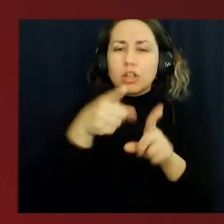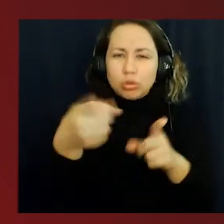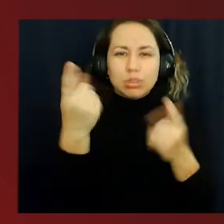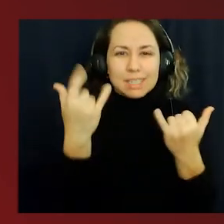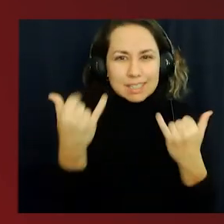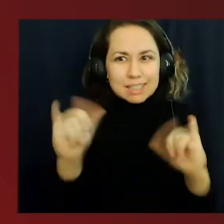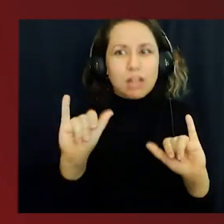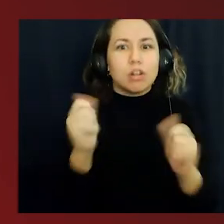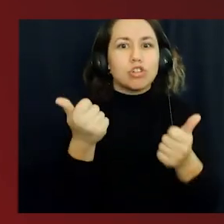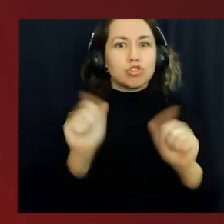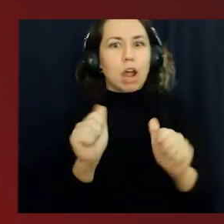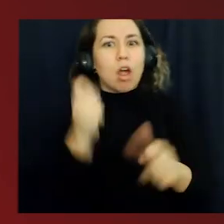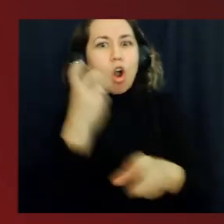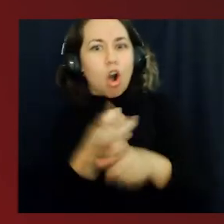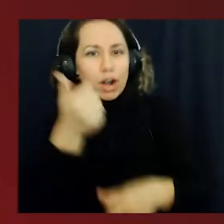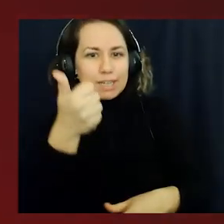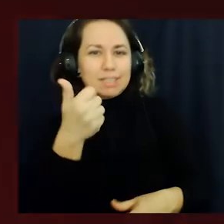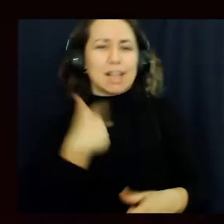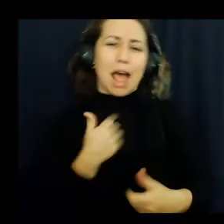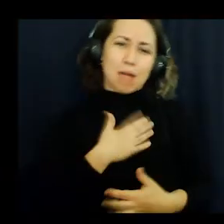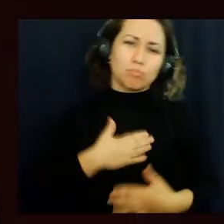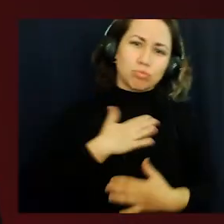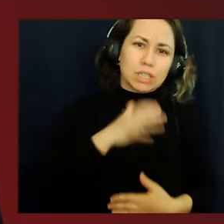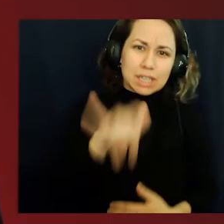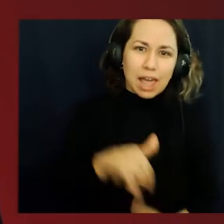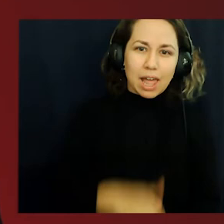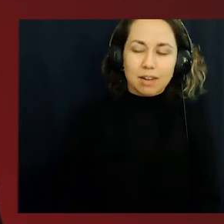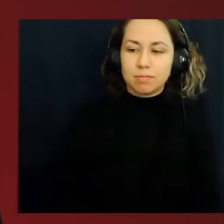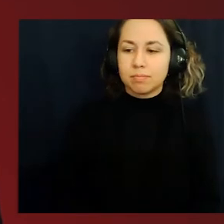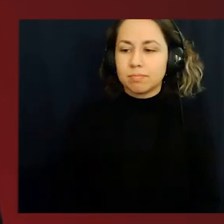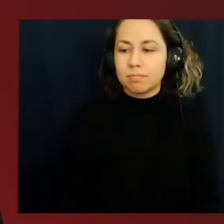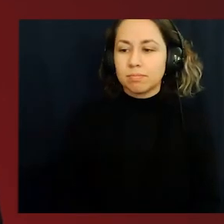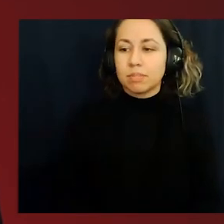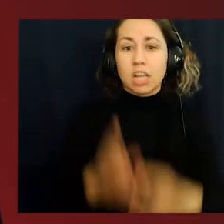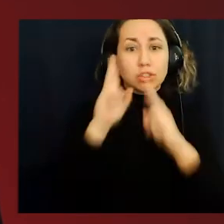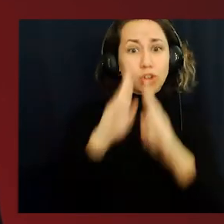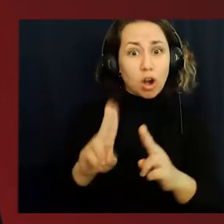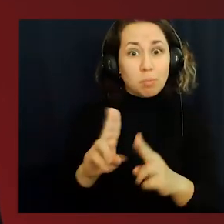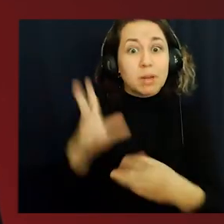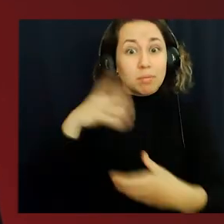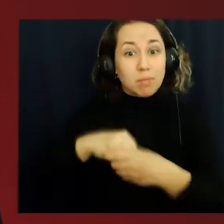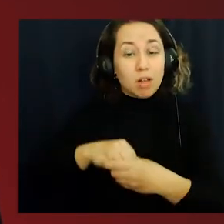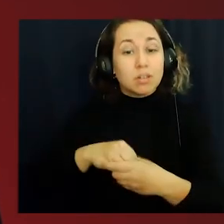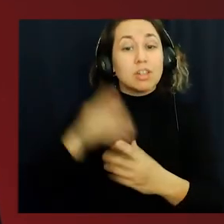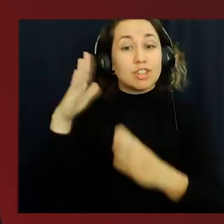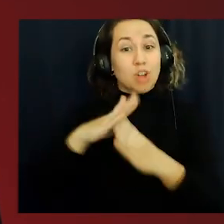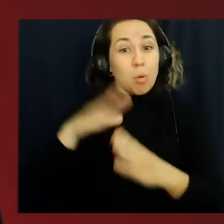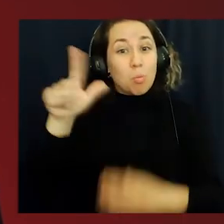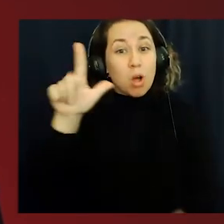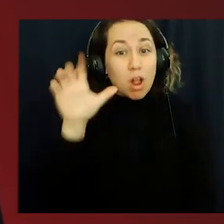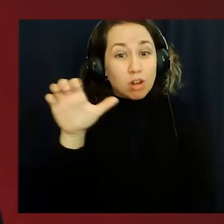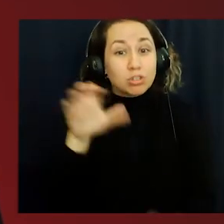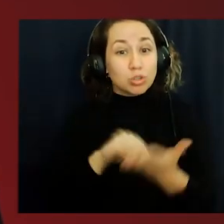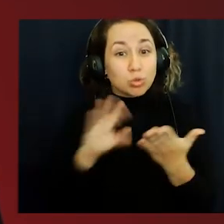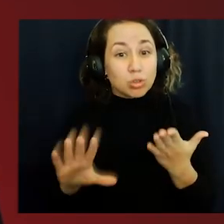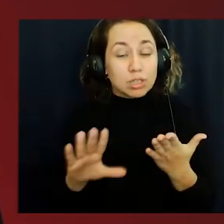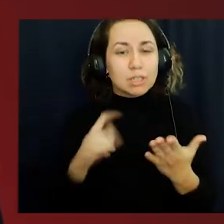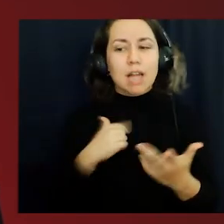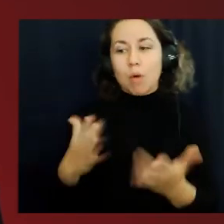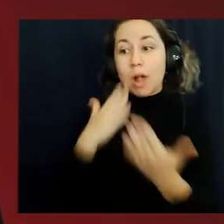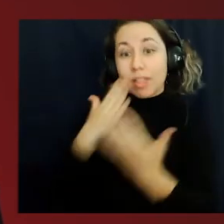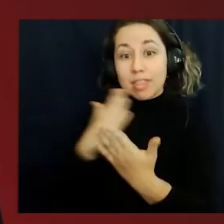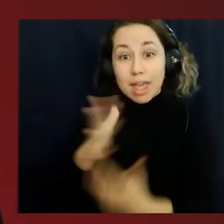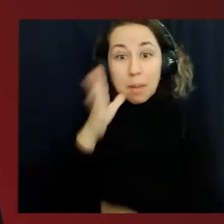and I appreciate it. It is an honor to be among the top 100 students. I would like to thank